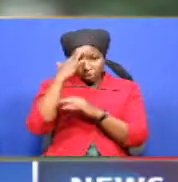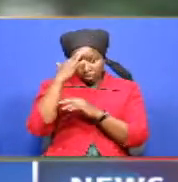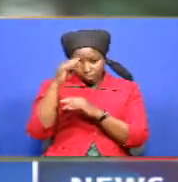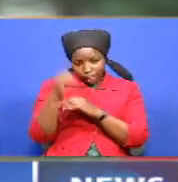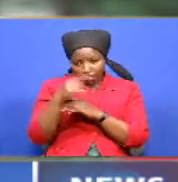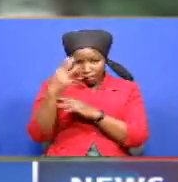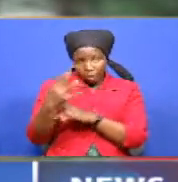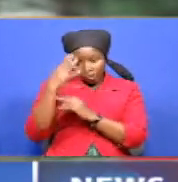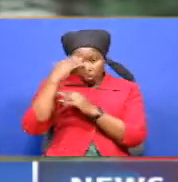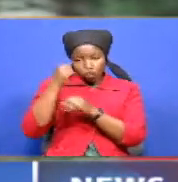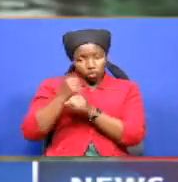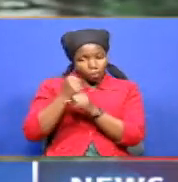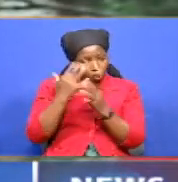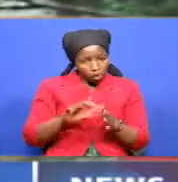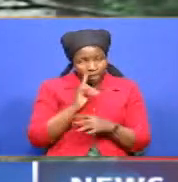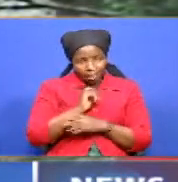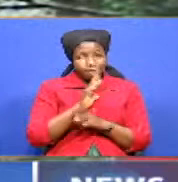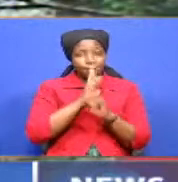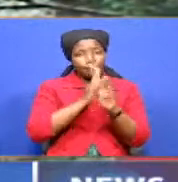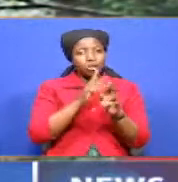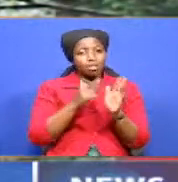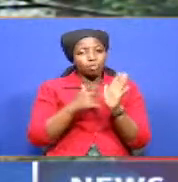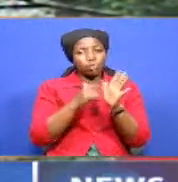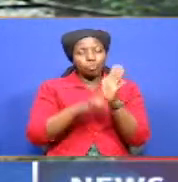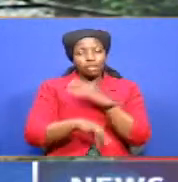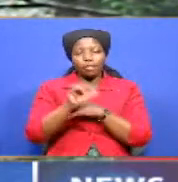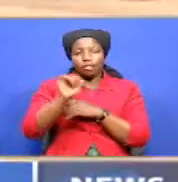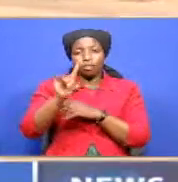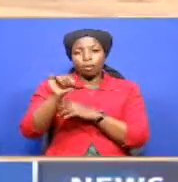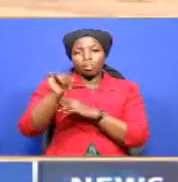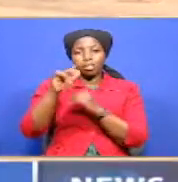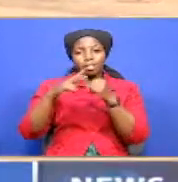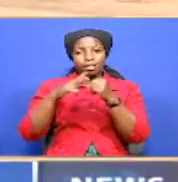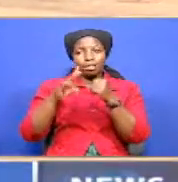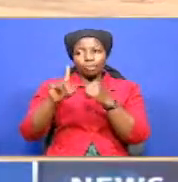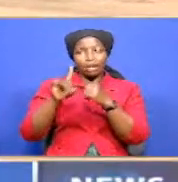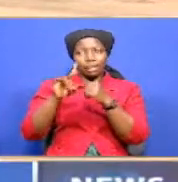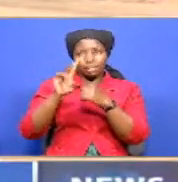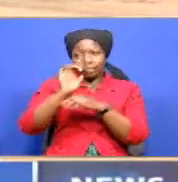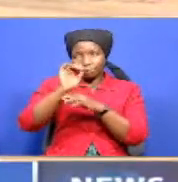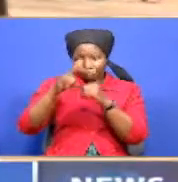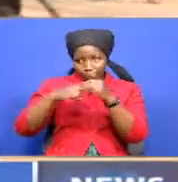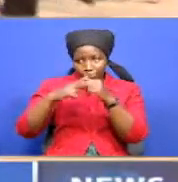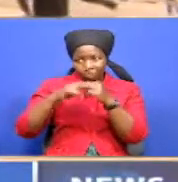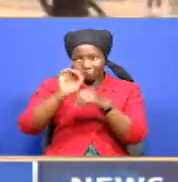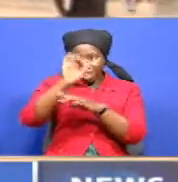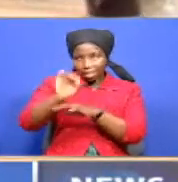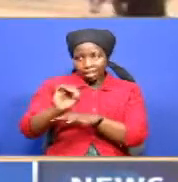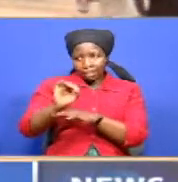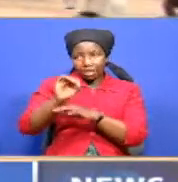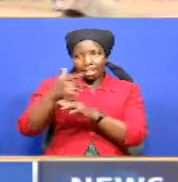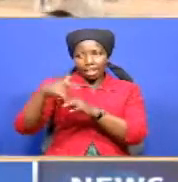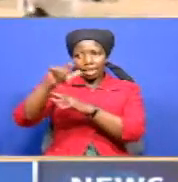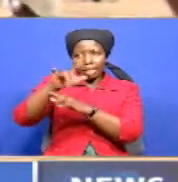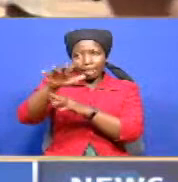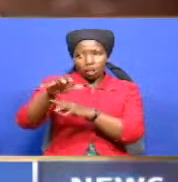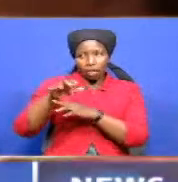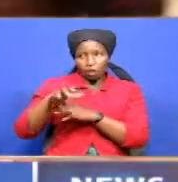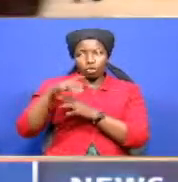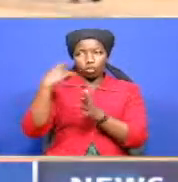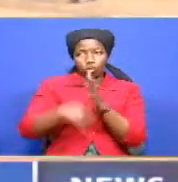the report further says there has been a 51.7 percent increase in the cost of transport in the same period